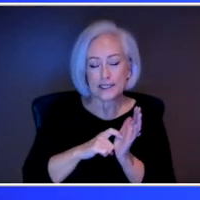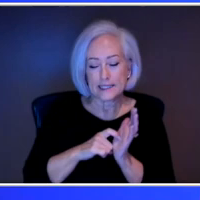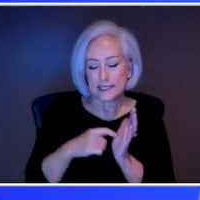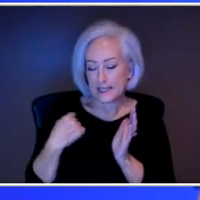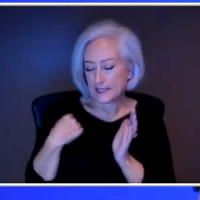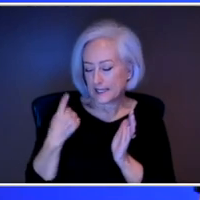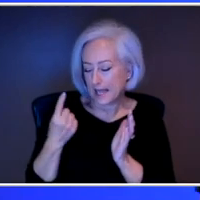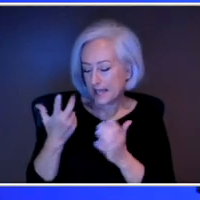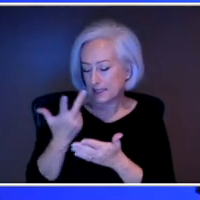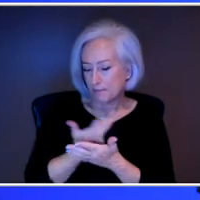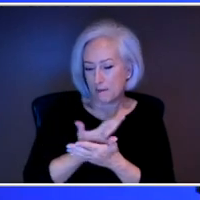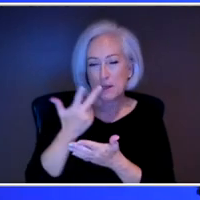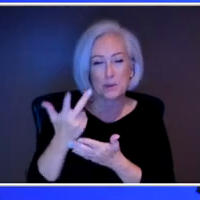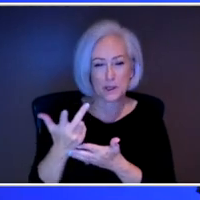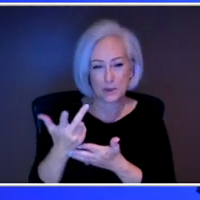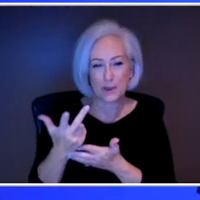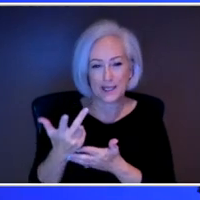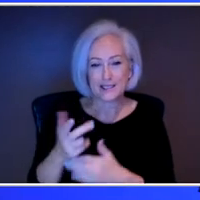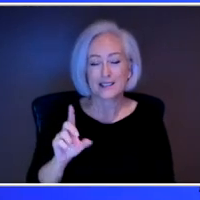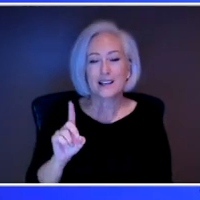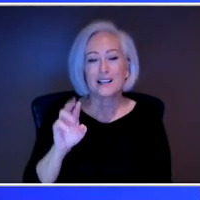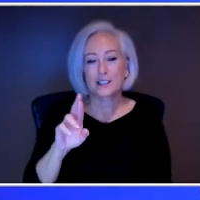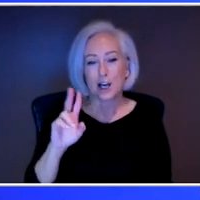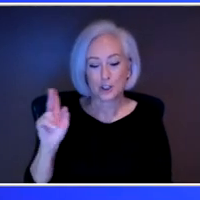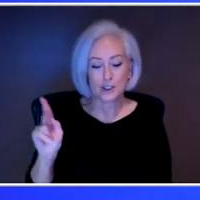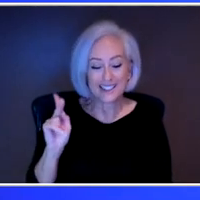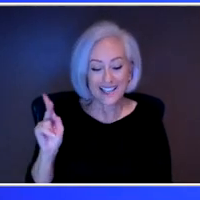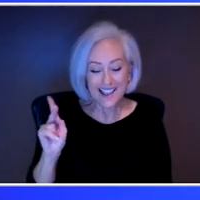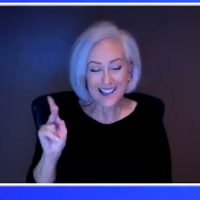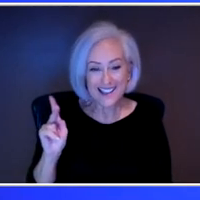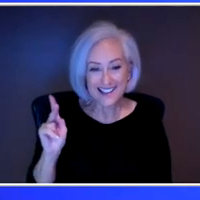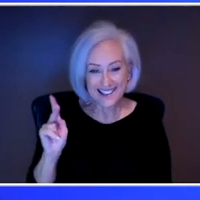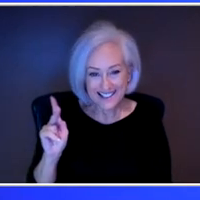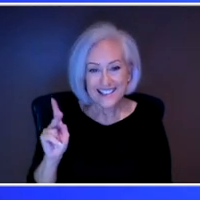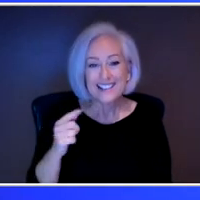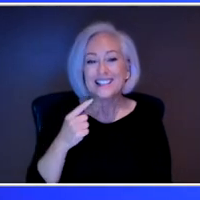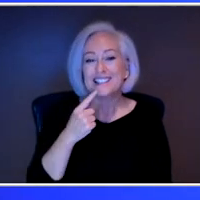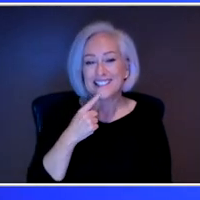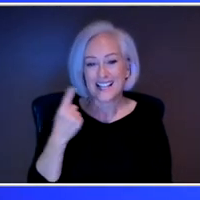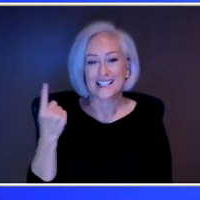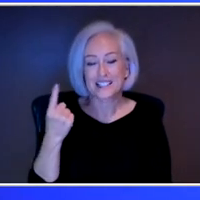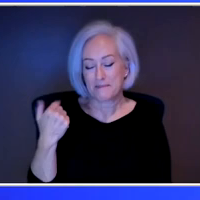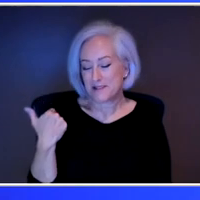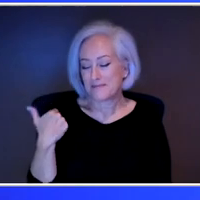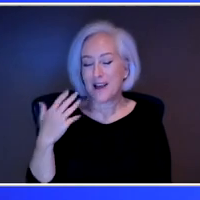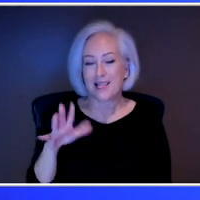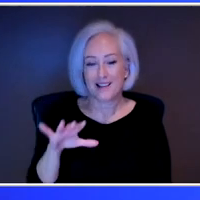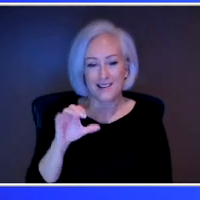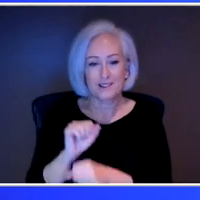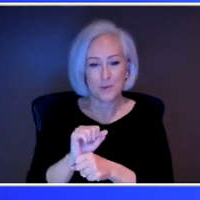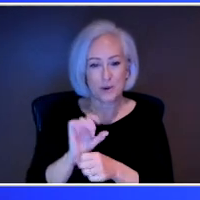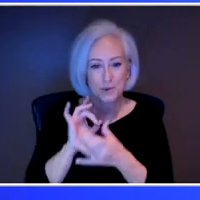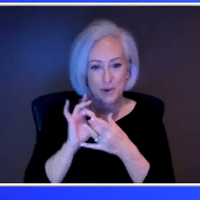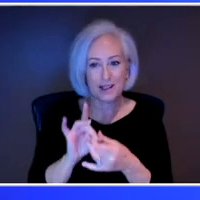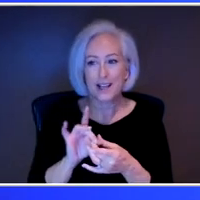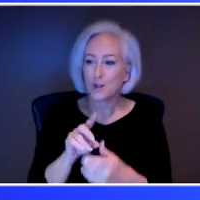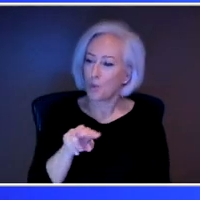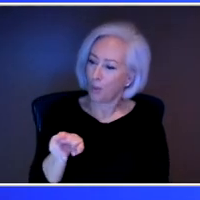so. Dr. K was actually the first one who said something in my last appointment about how he noticed a change.